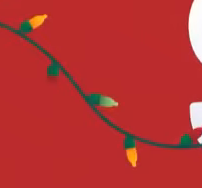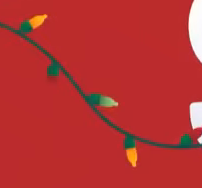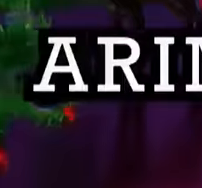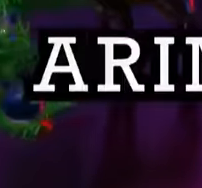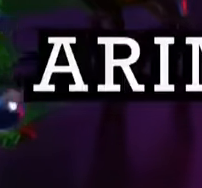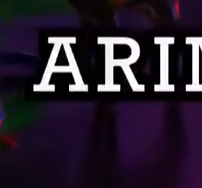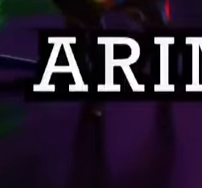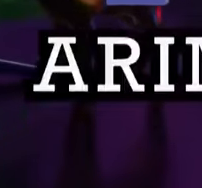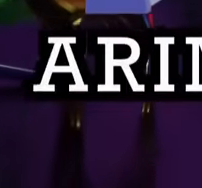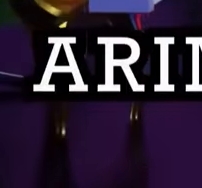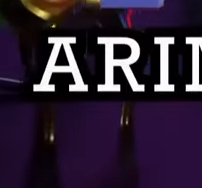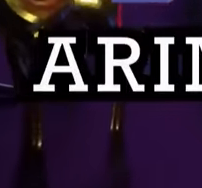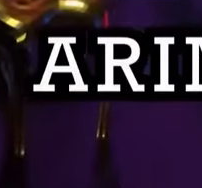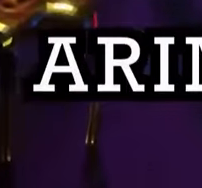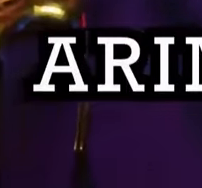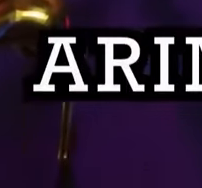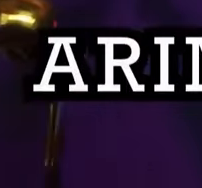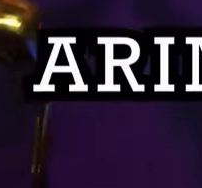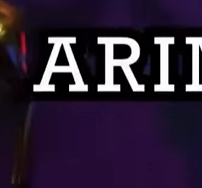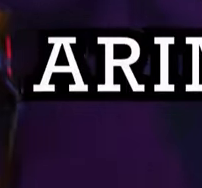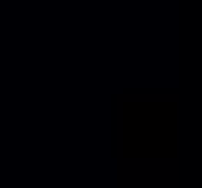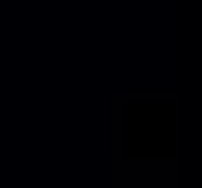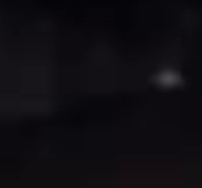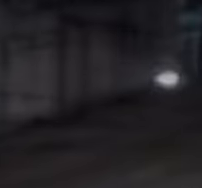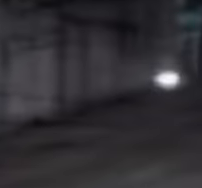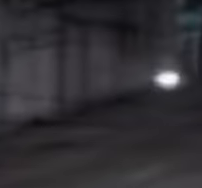Arima, Chamflet, and Chaguanas, while stocks last.